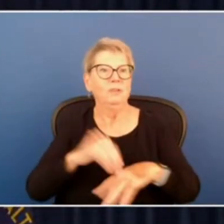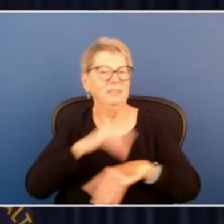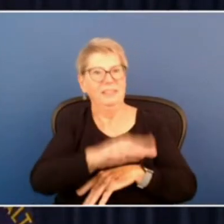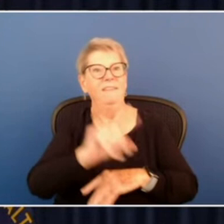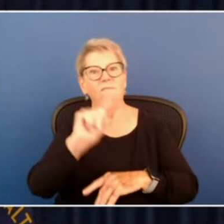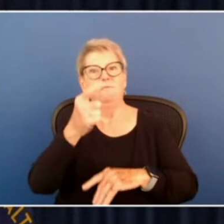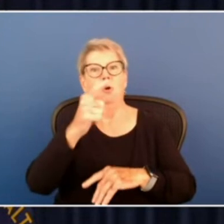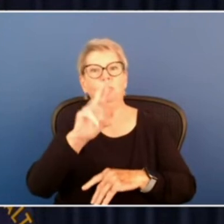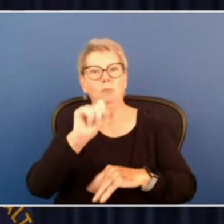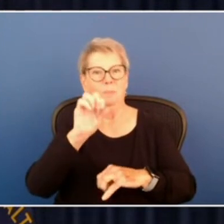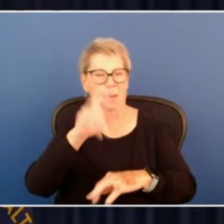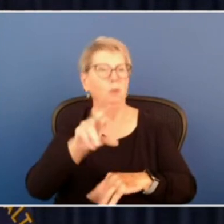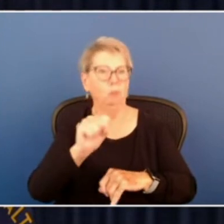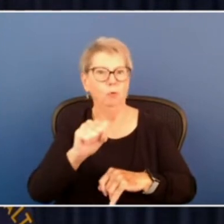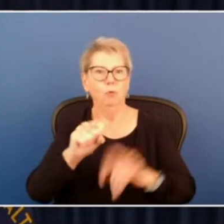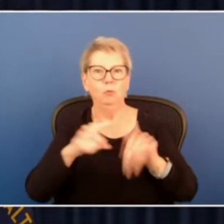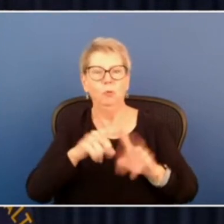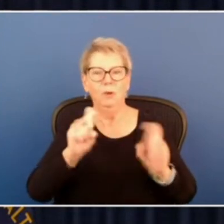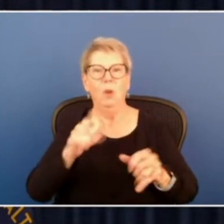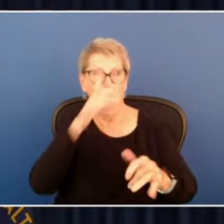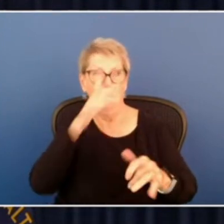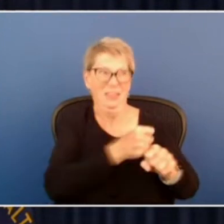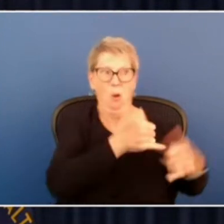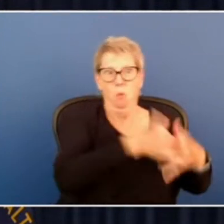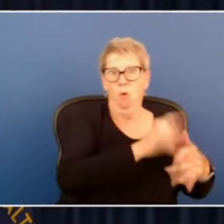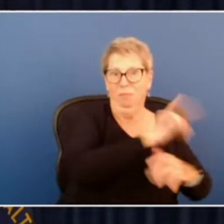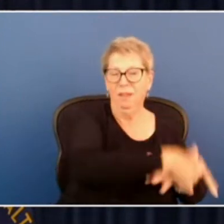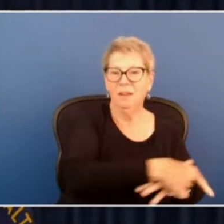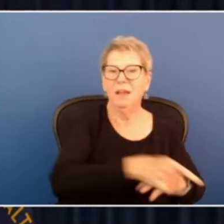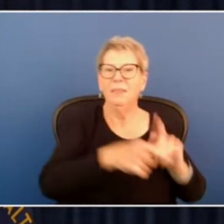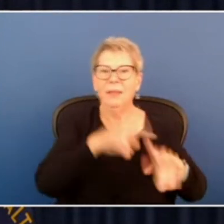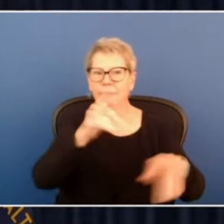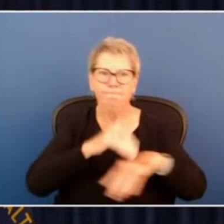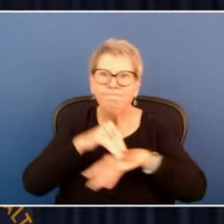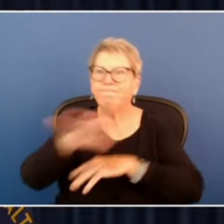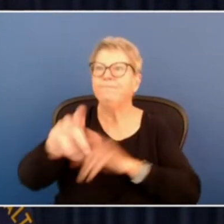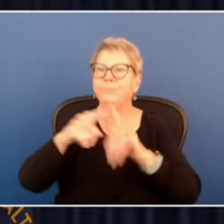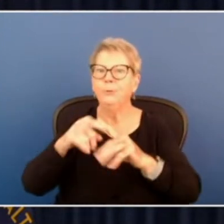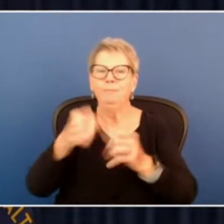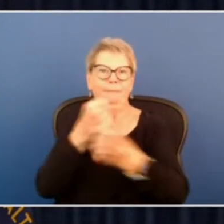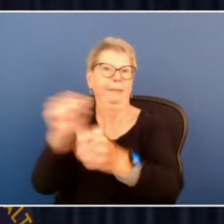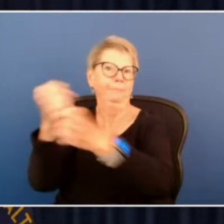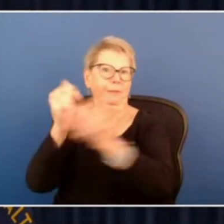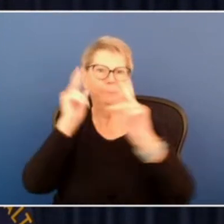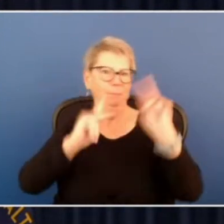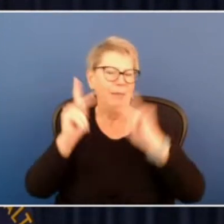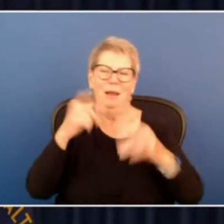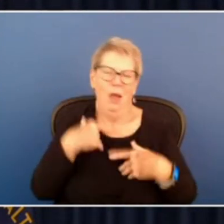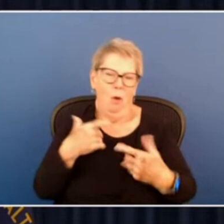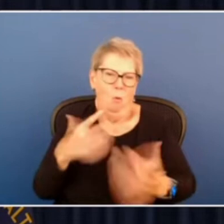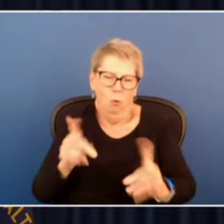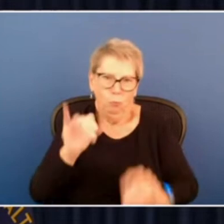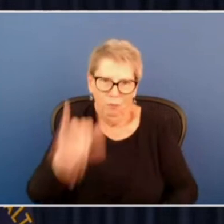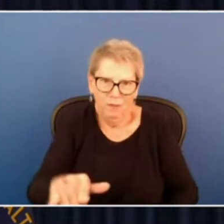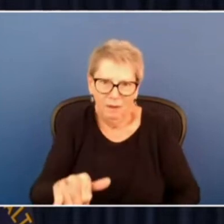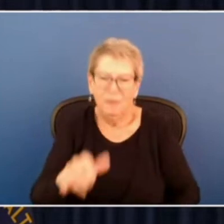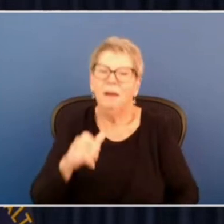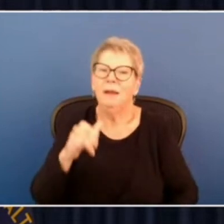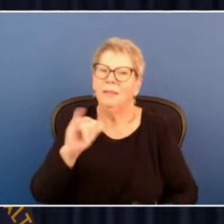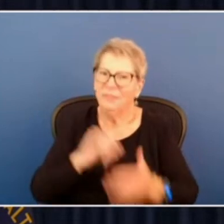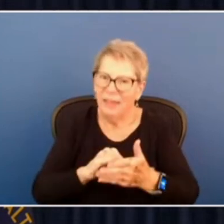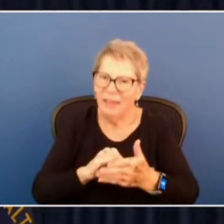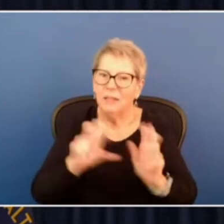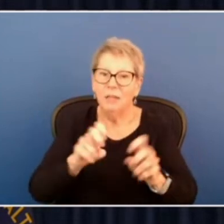this room today for some awards that are coming up, out into harm's way if we don't need to. So it's always that turn around,